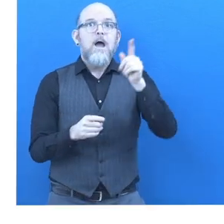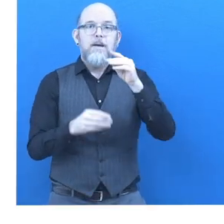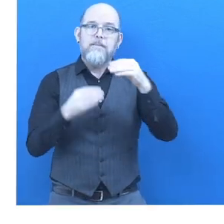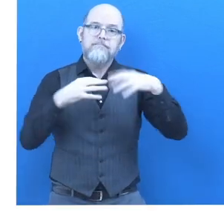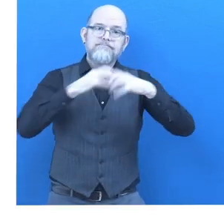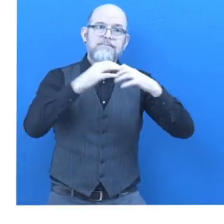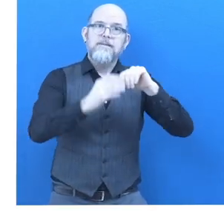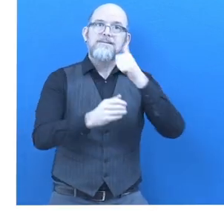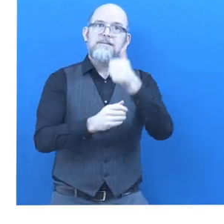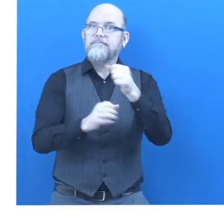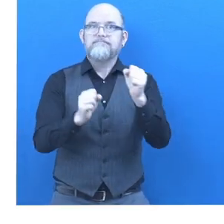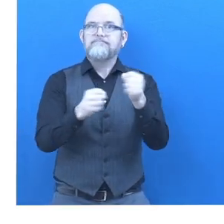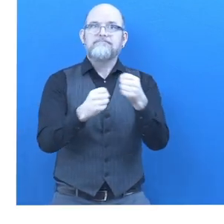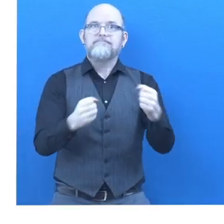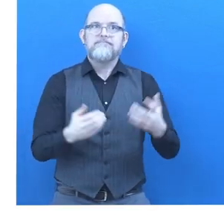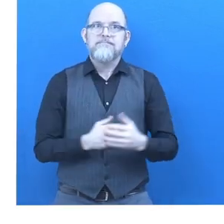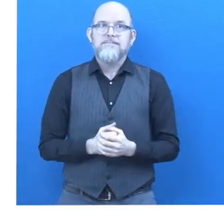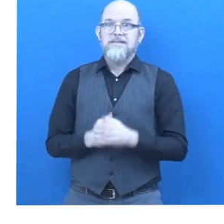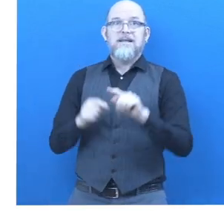What is next for KFF?